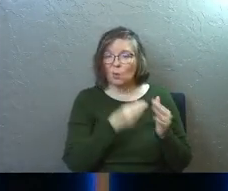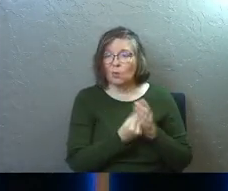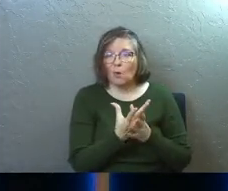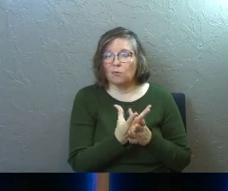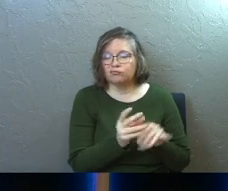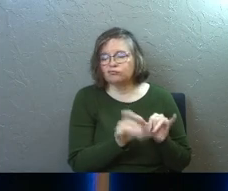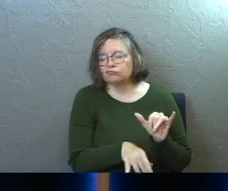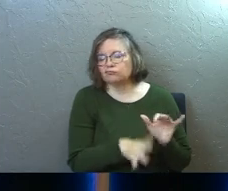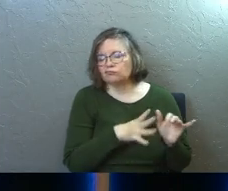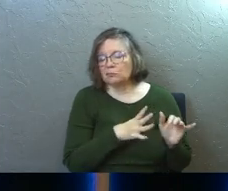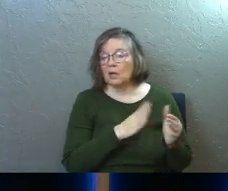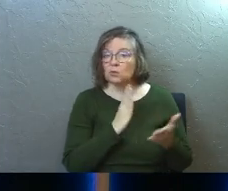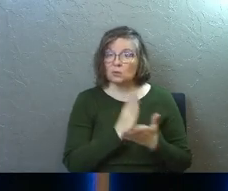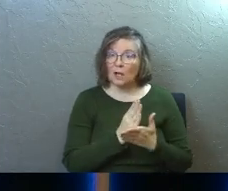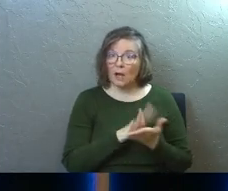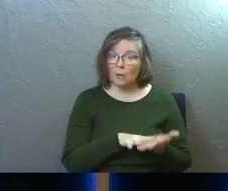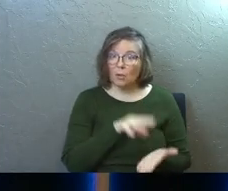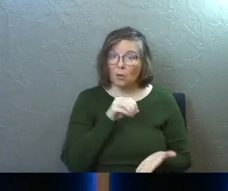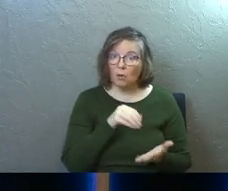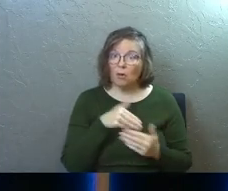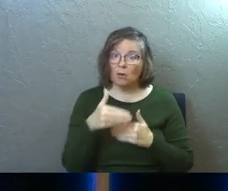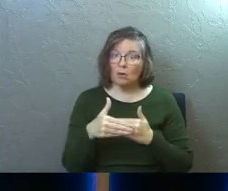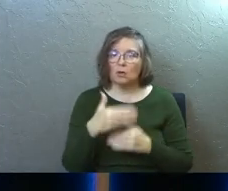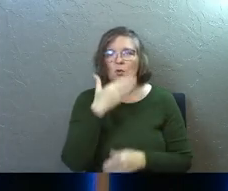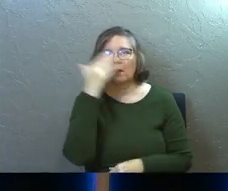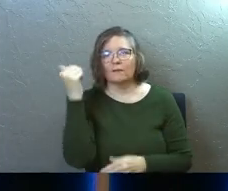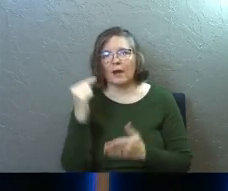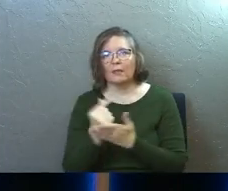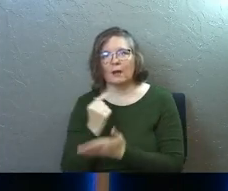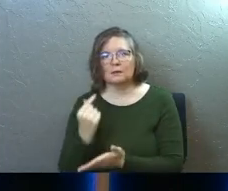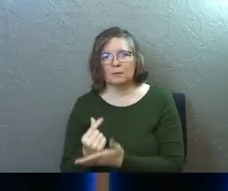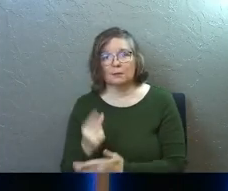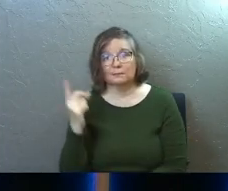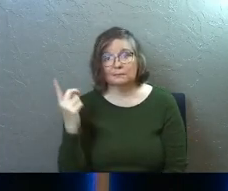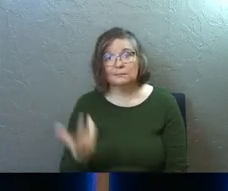thriving, this is what went wrong. You forgot the gospel.